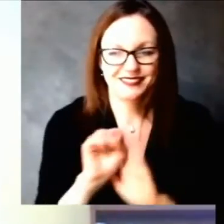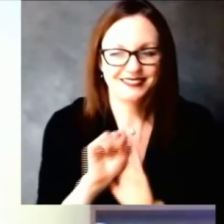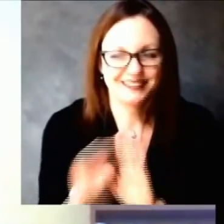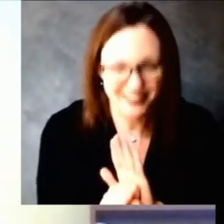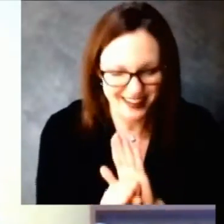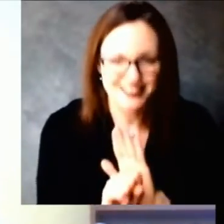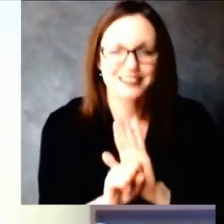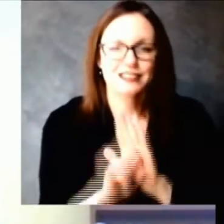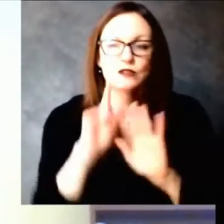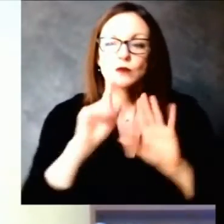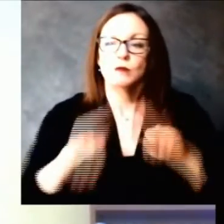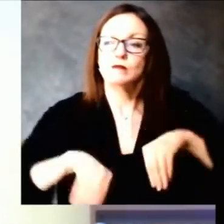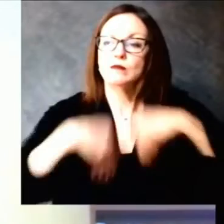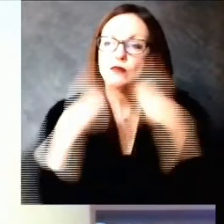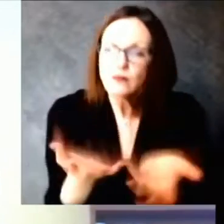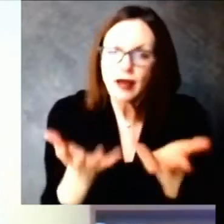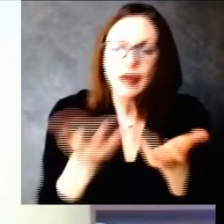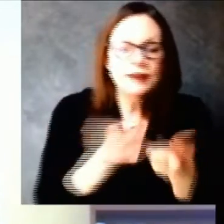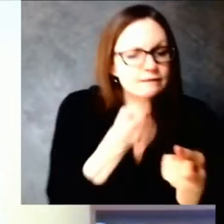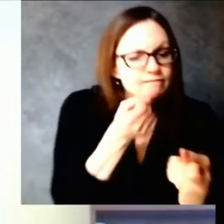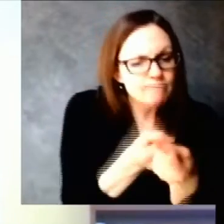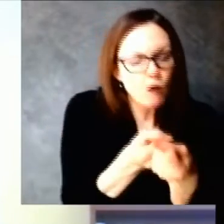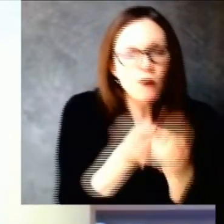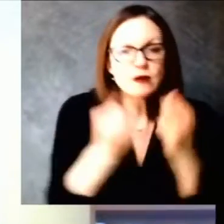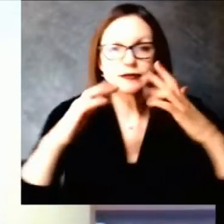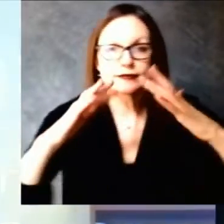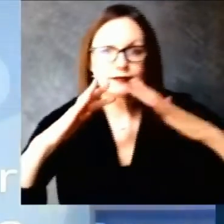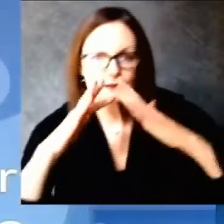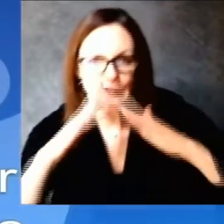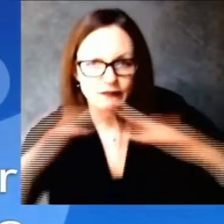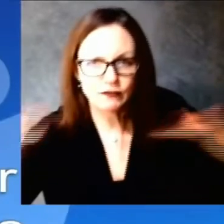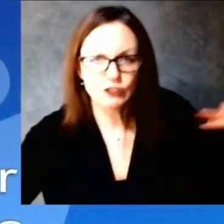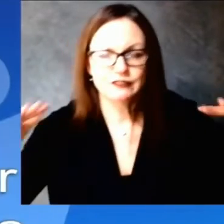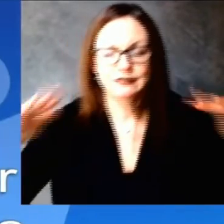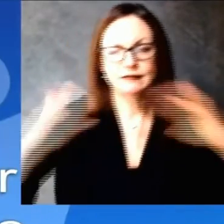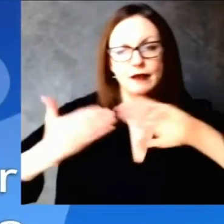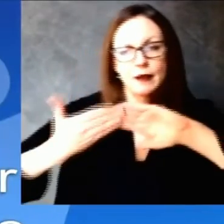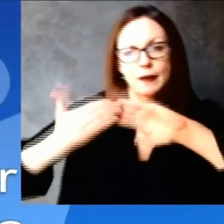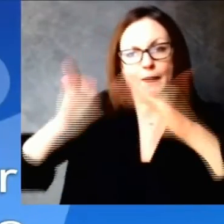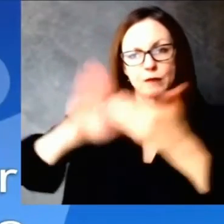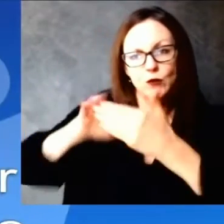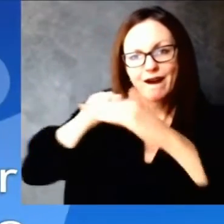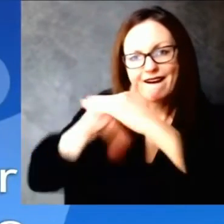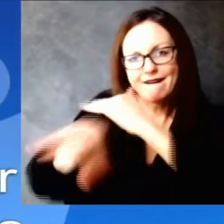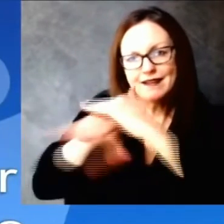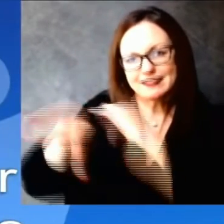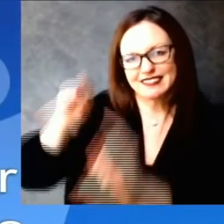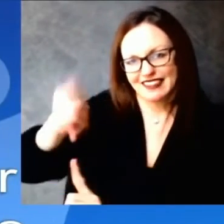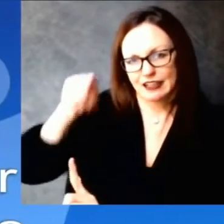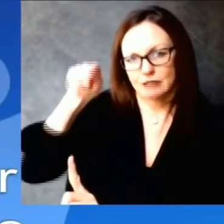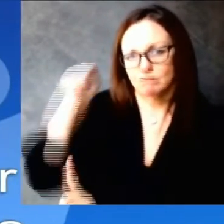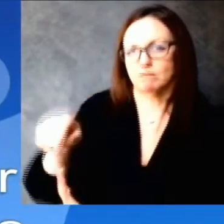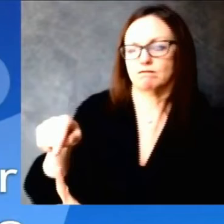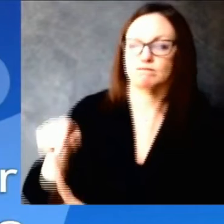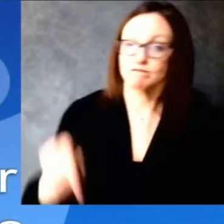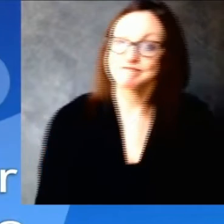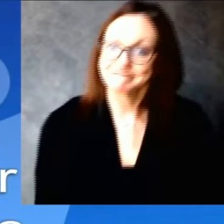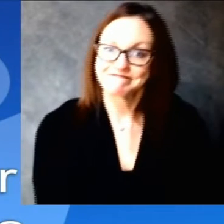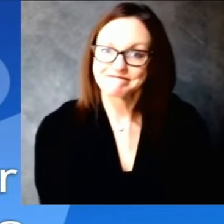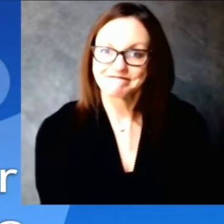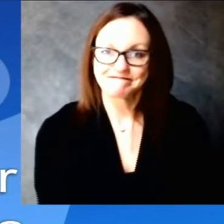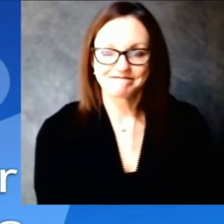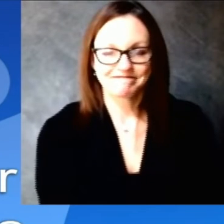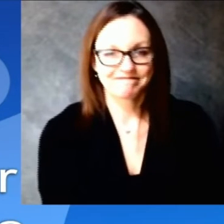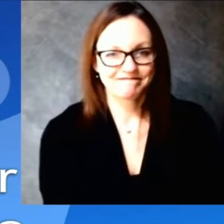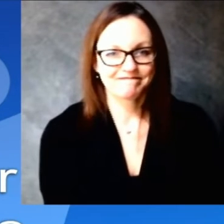as we think about citing those clinics thank you for that uh the next question to kelsey dickinson